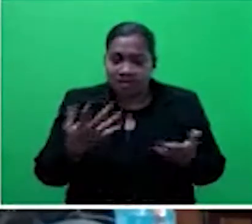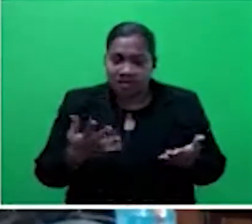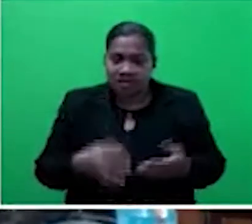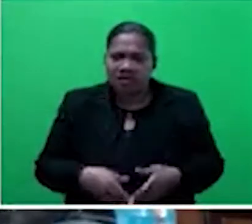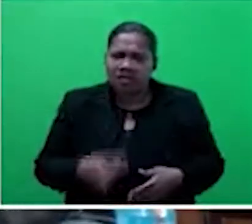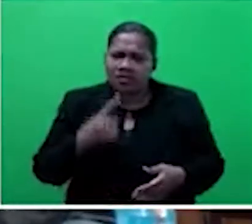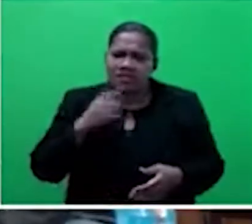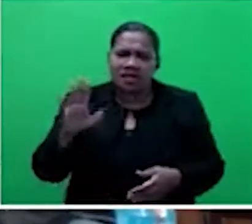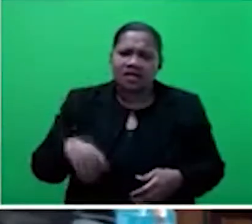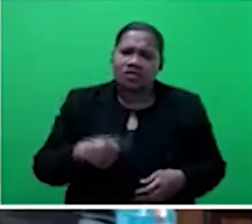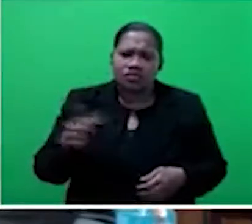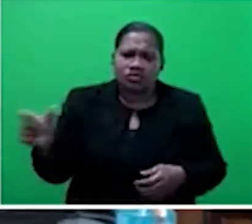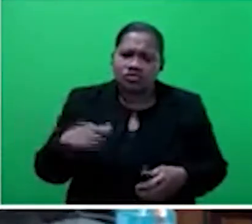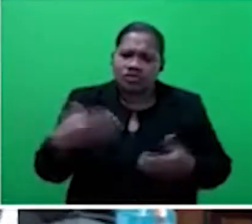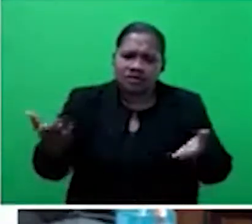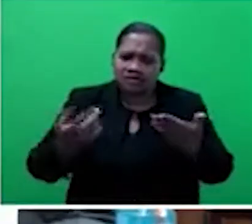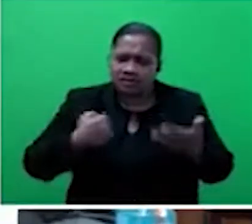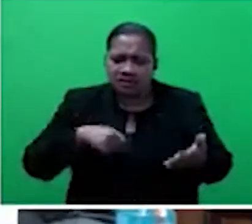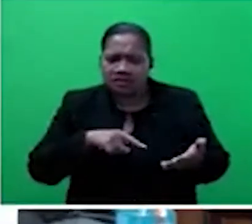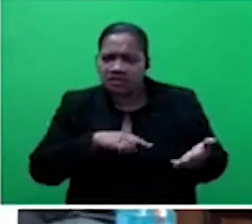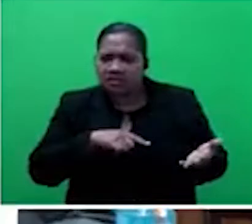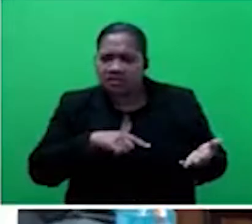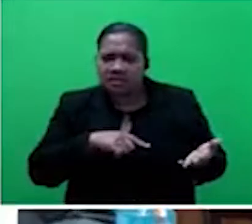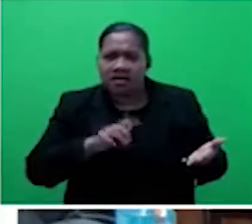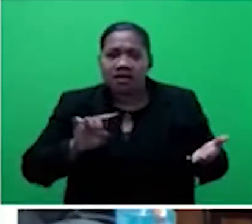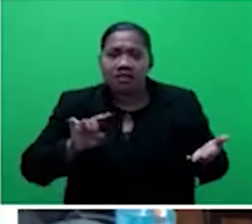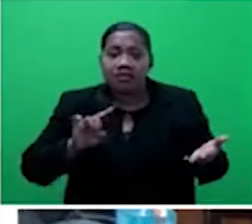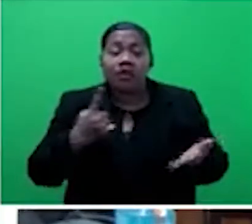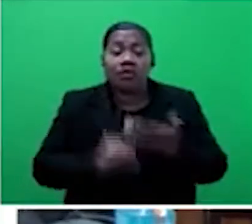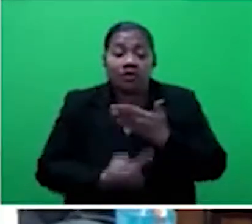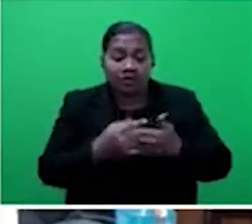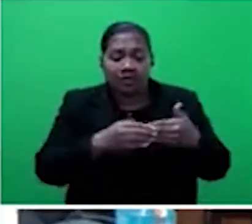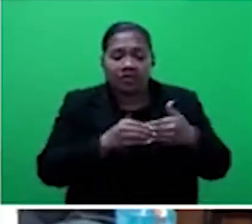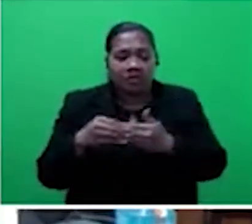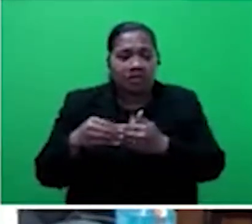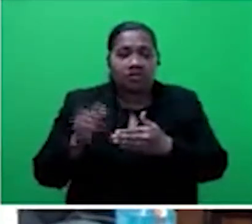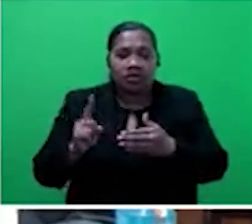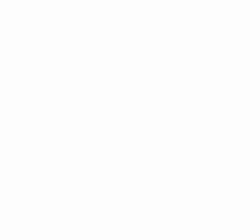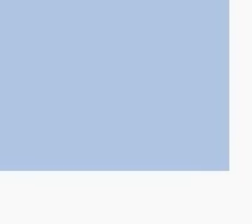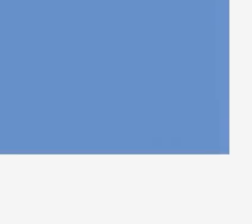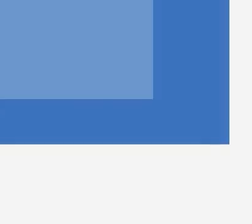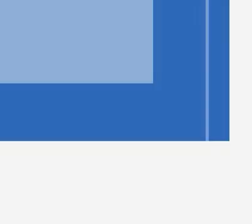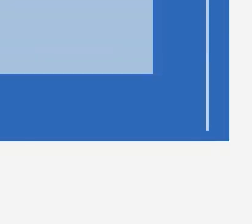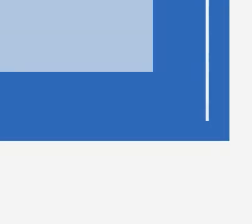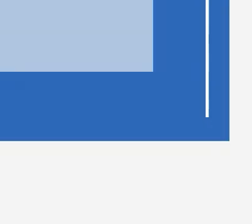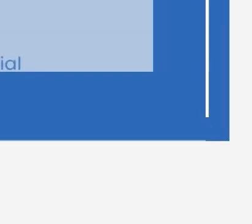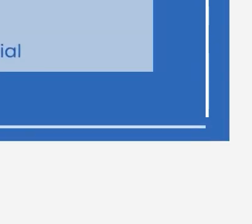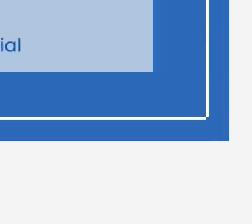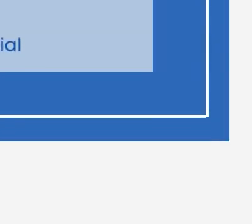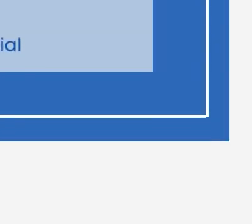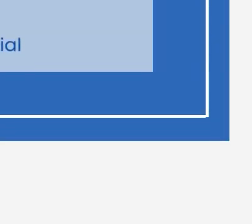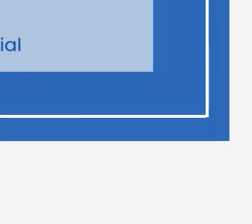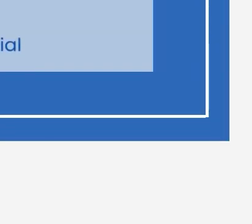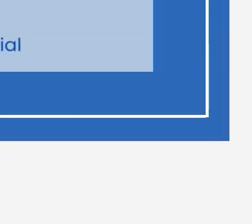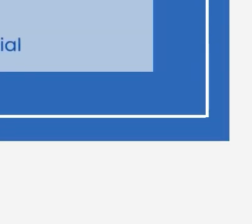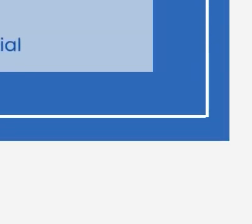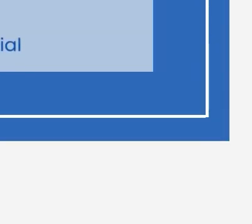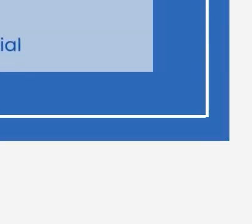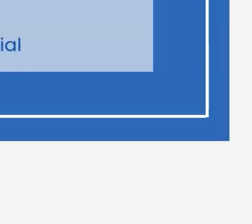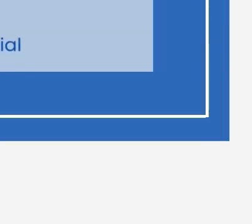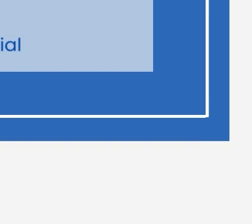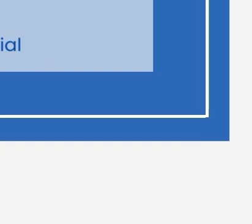it? Guess what it's going to do? It's going to lead to provincial differences. You know, No